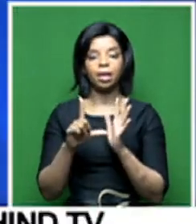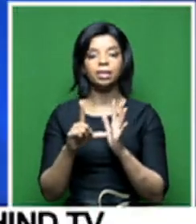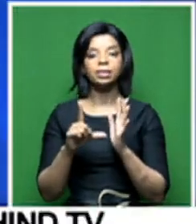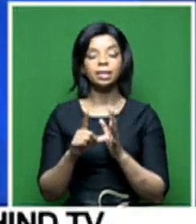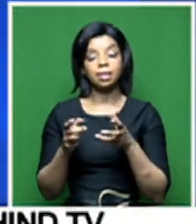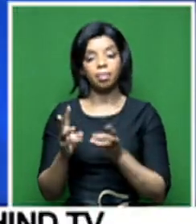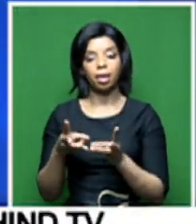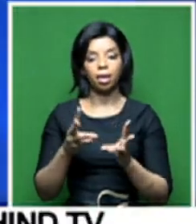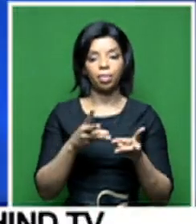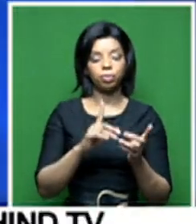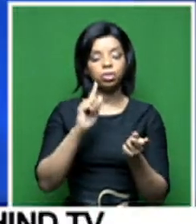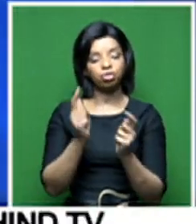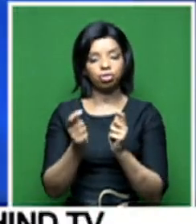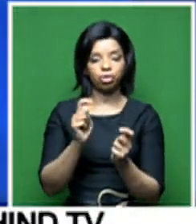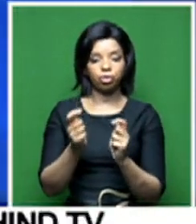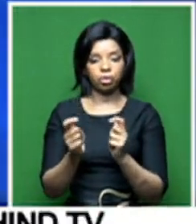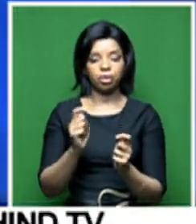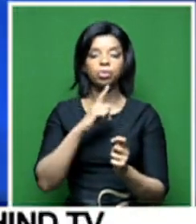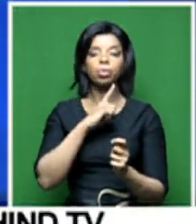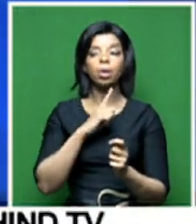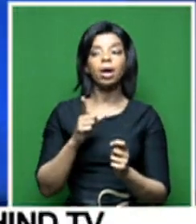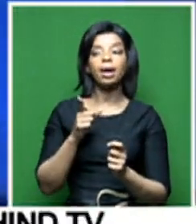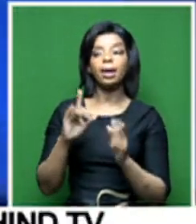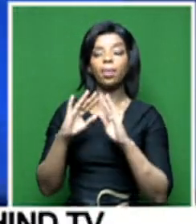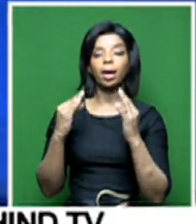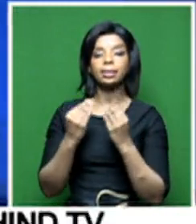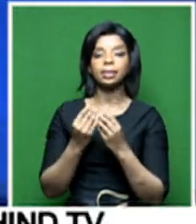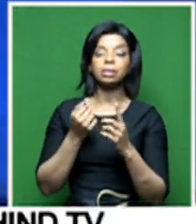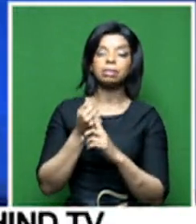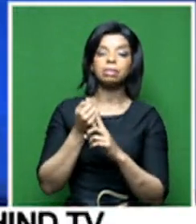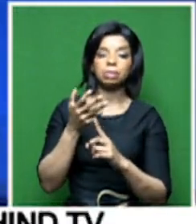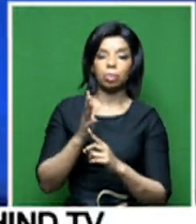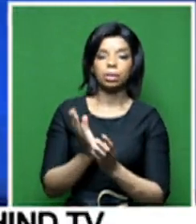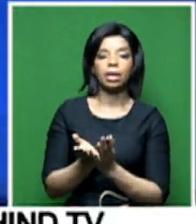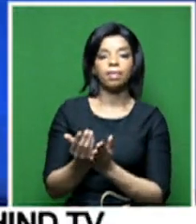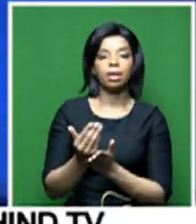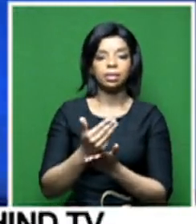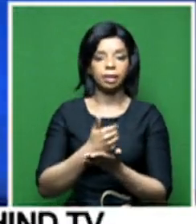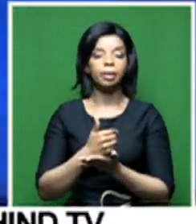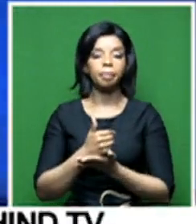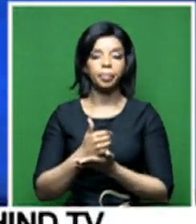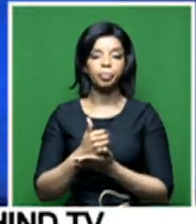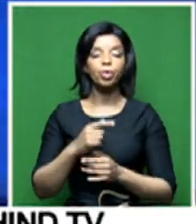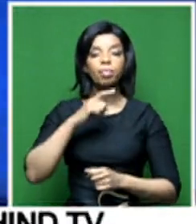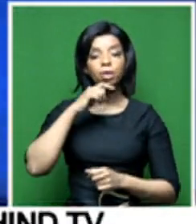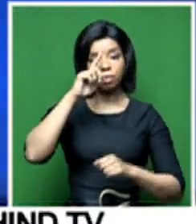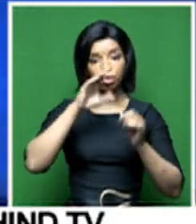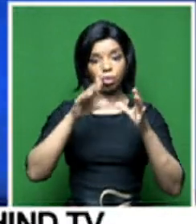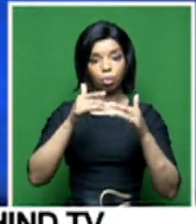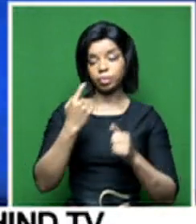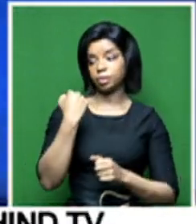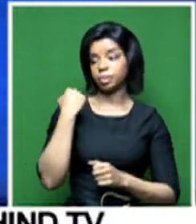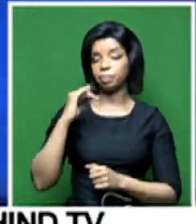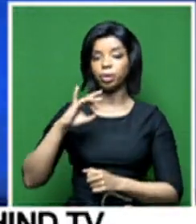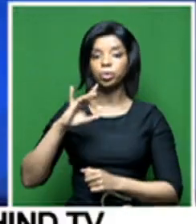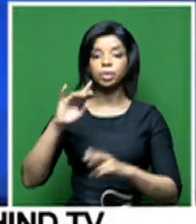continues to battle for funding. In a presentation to Parliament's Portfolio Committee on Tuesday, the national broadcaster said